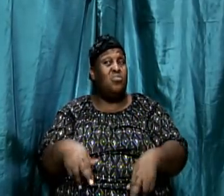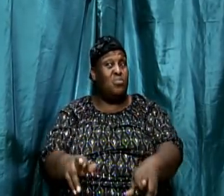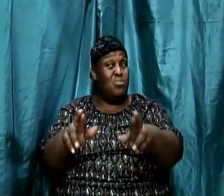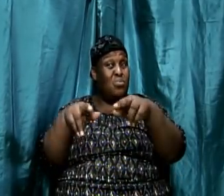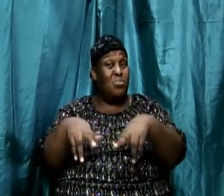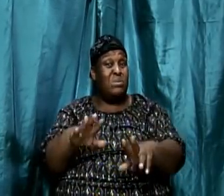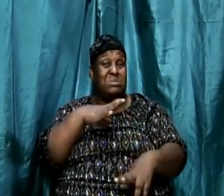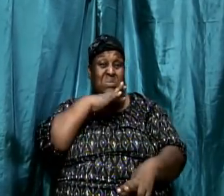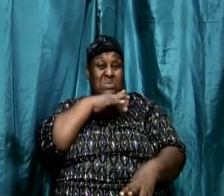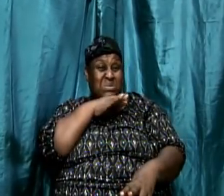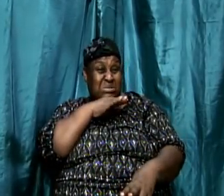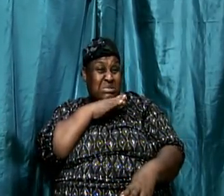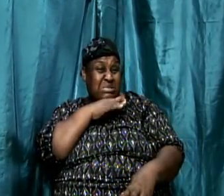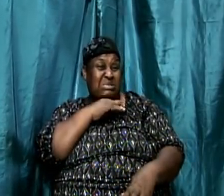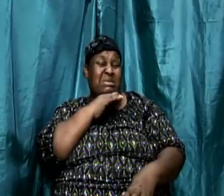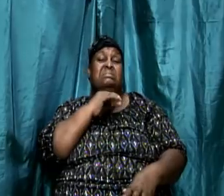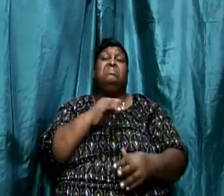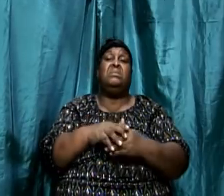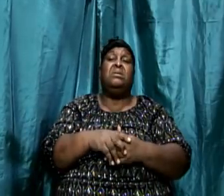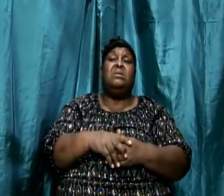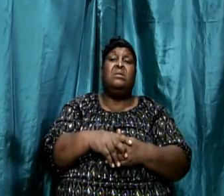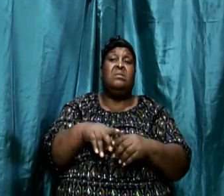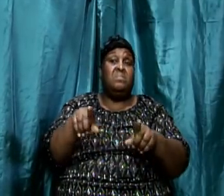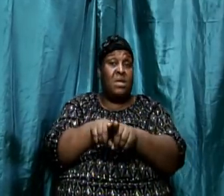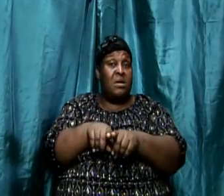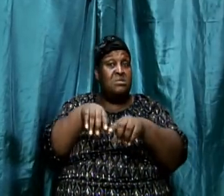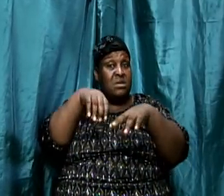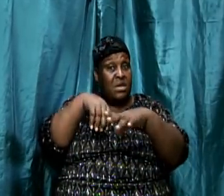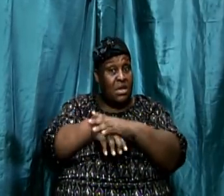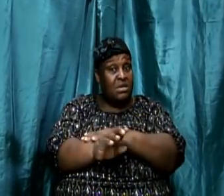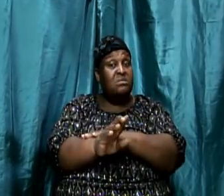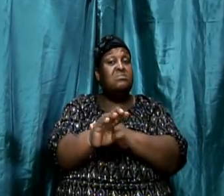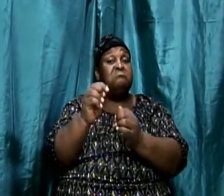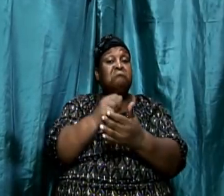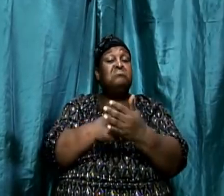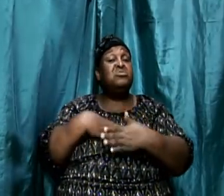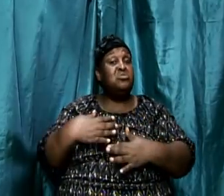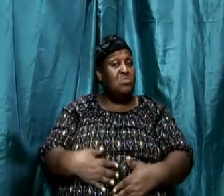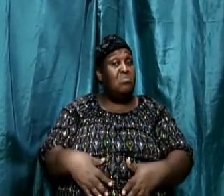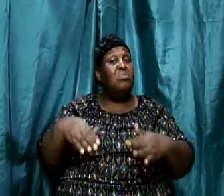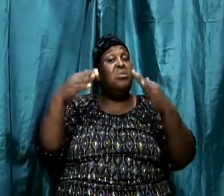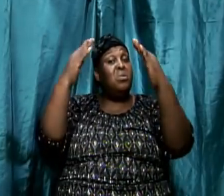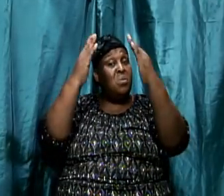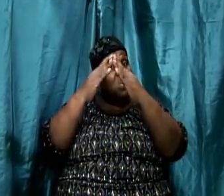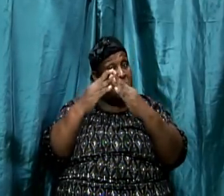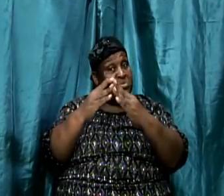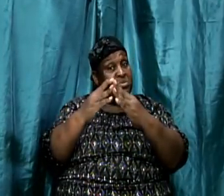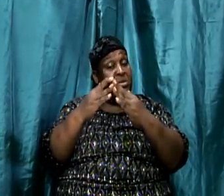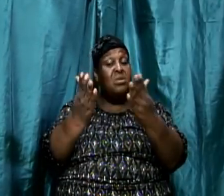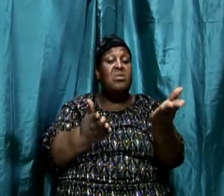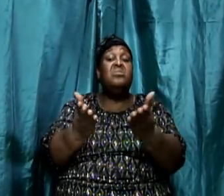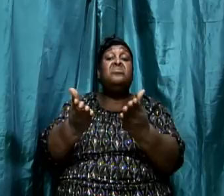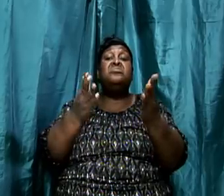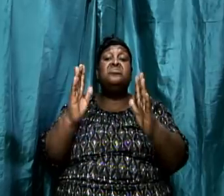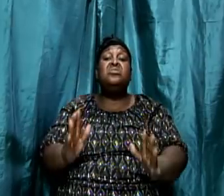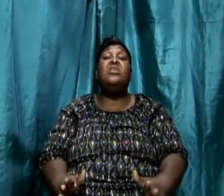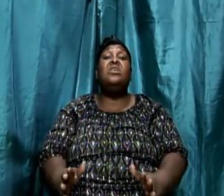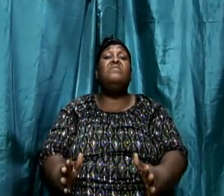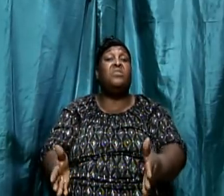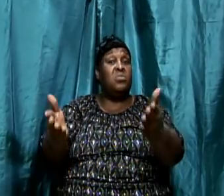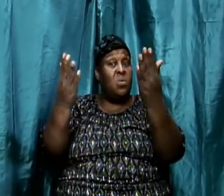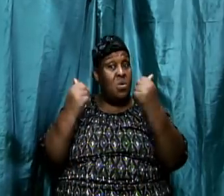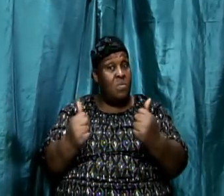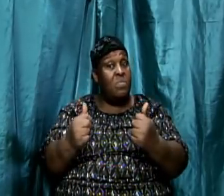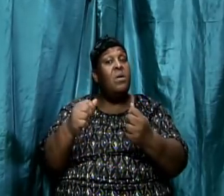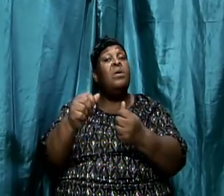messy. And therefore, as you entered somebody's house, what first thing would have happened is that the servant would have come and he